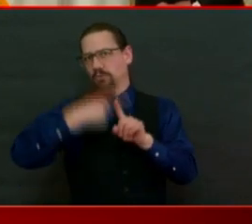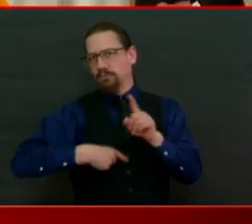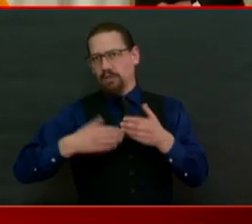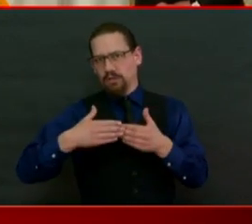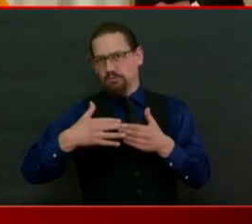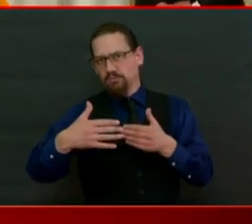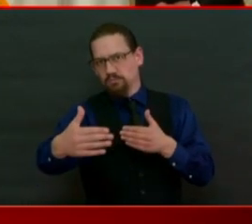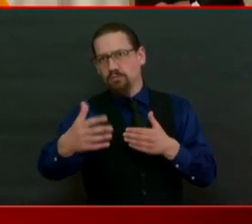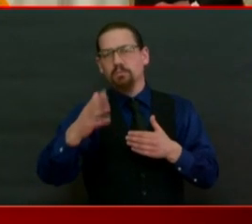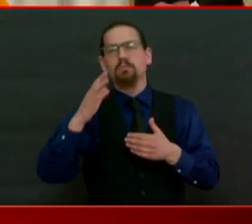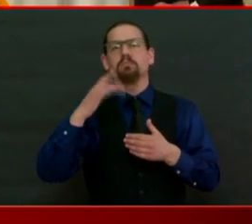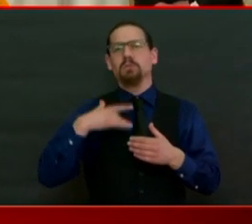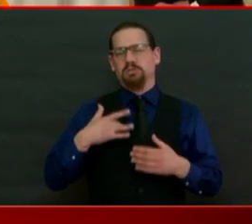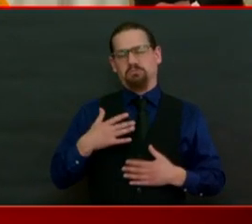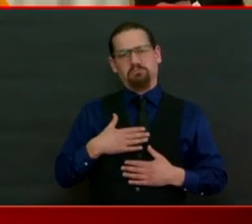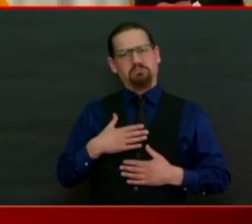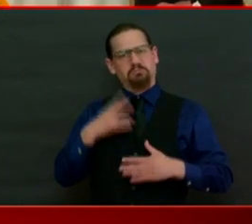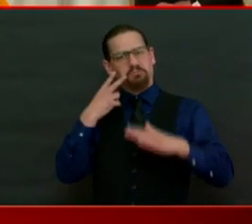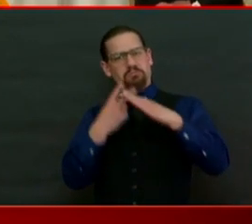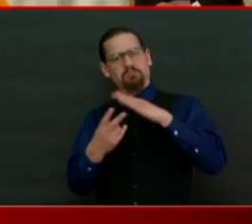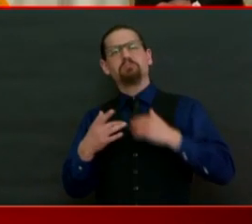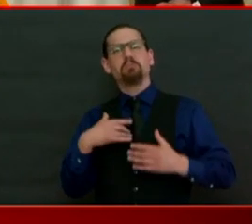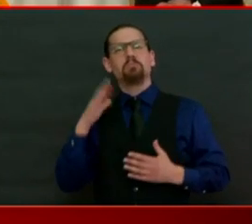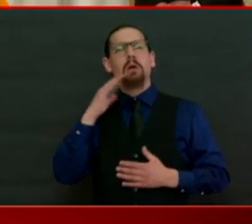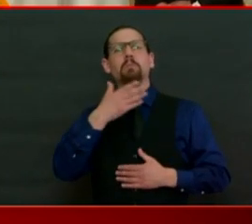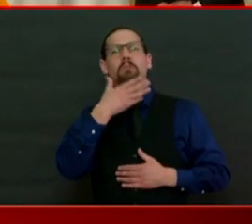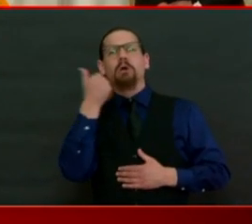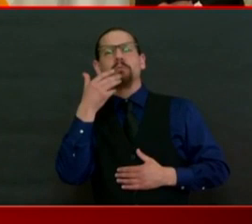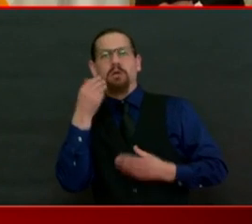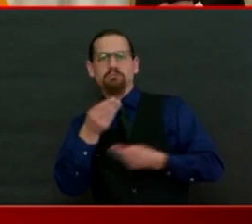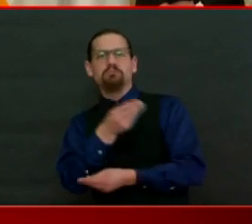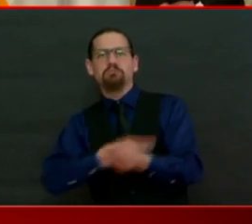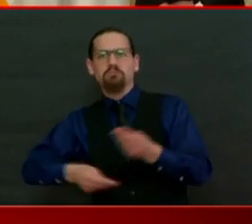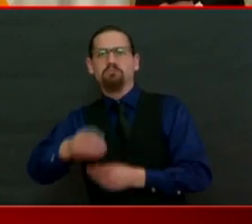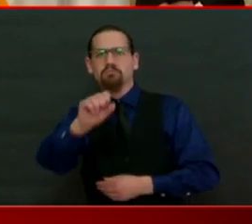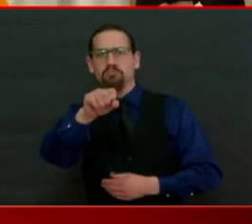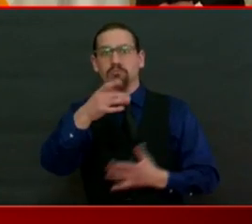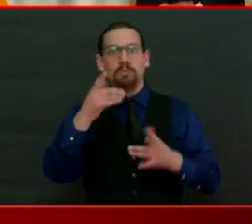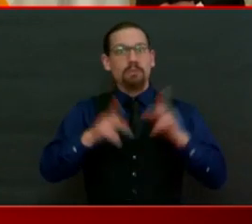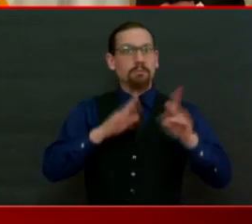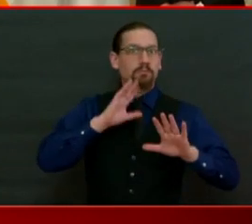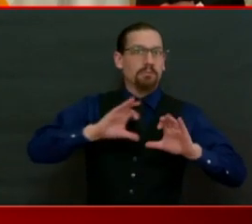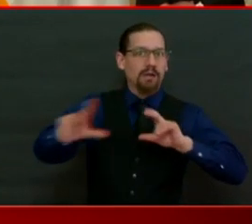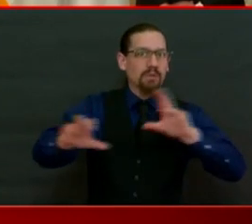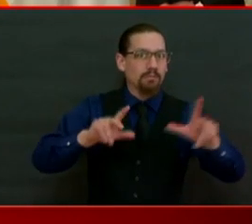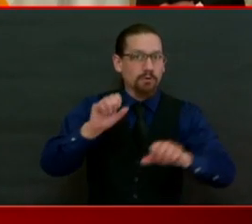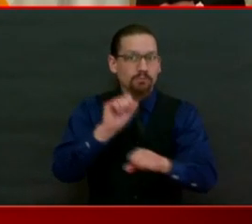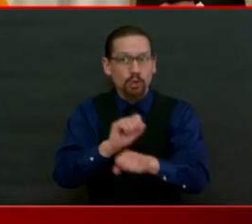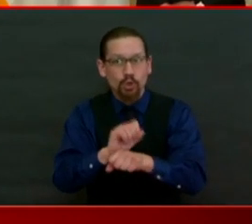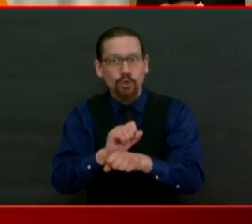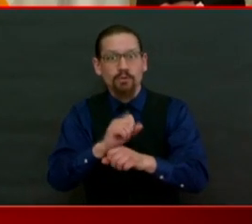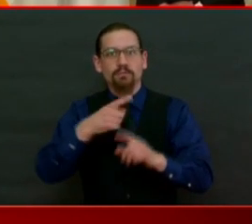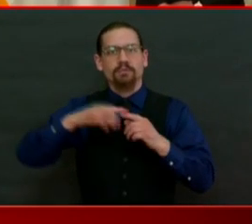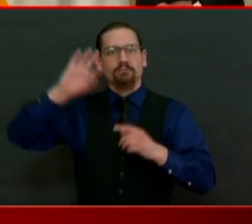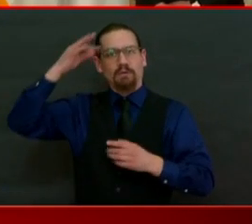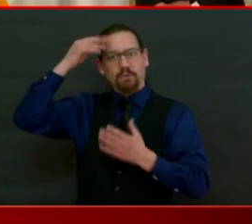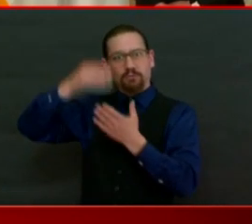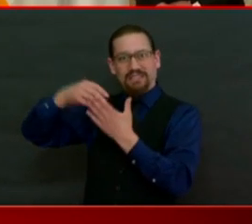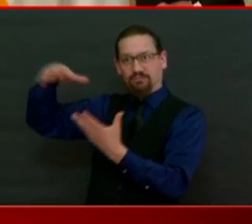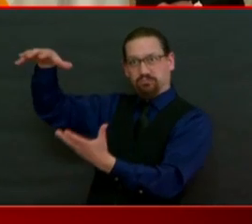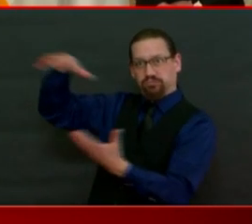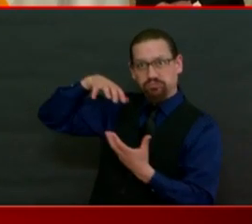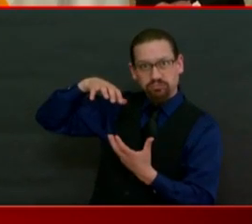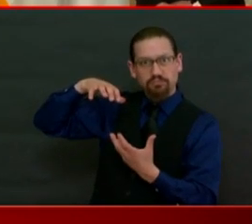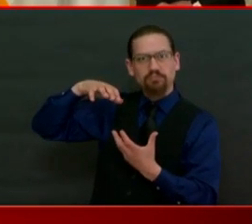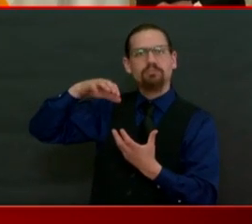does the state's revenue look like? Are people getting back to work here? What's our total federal stimulus? And then we can really get to work and start to